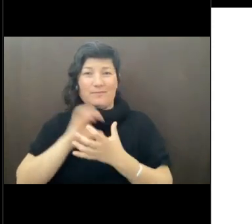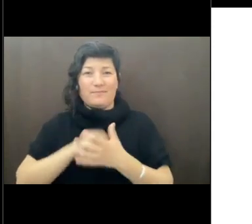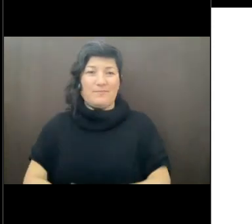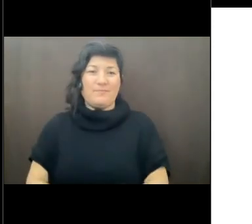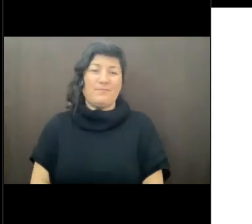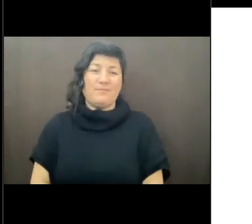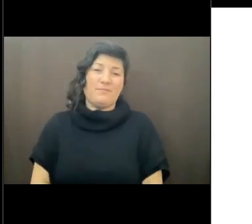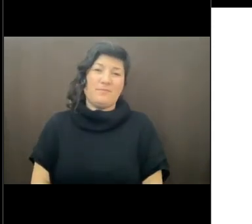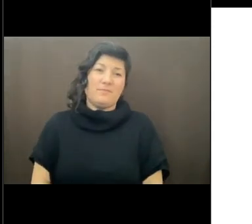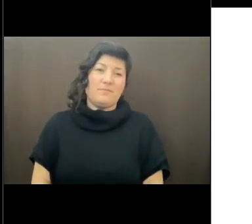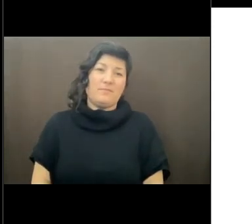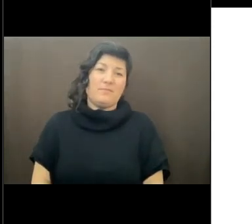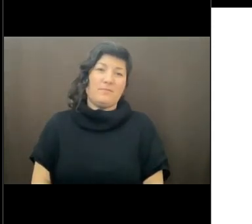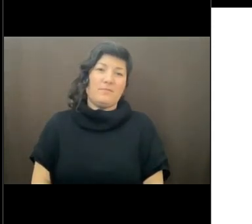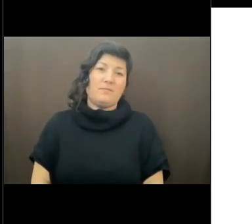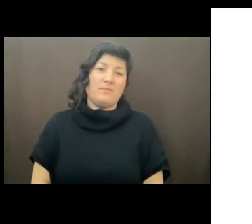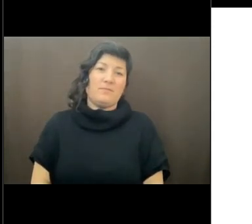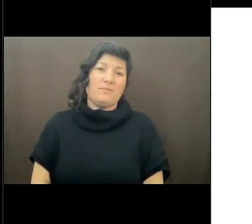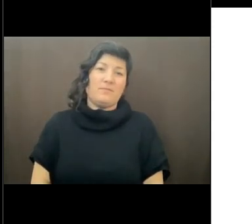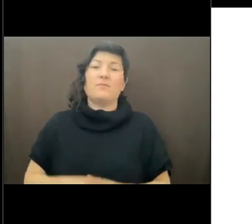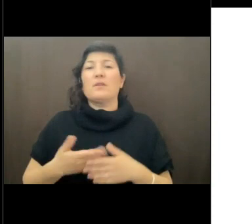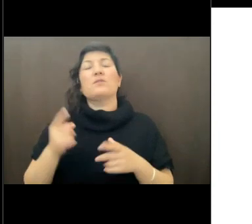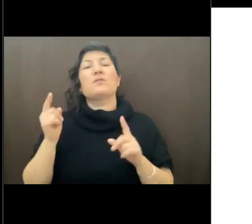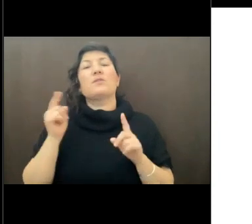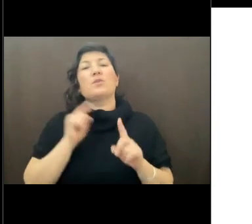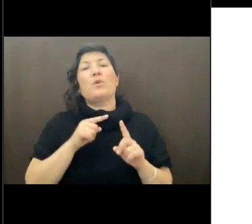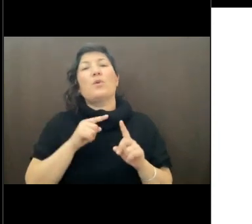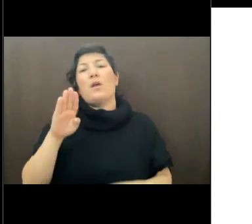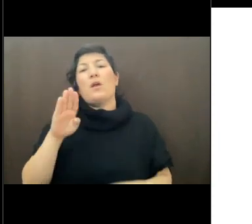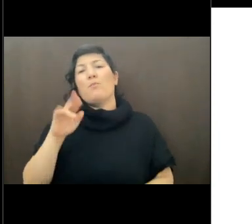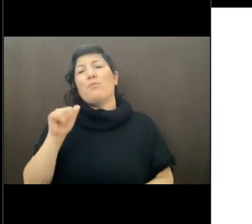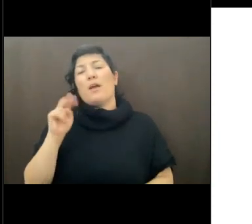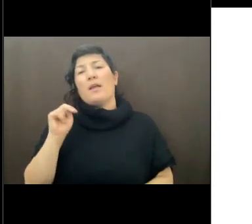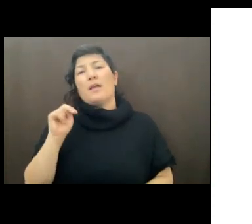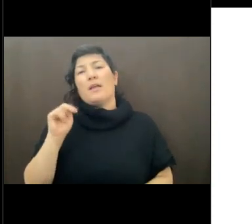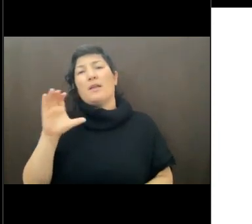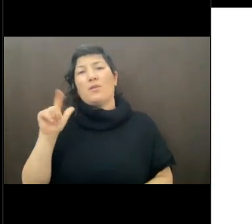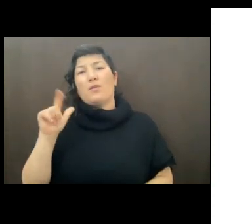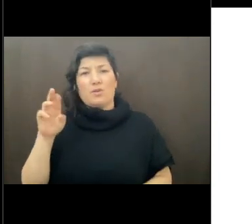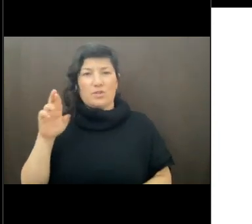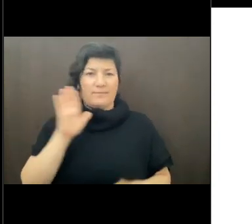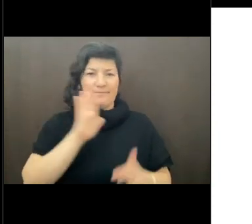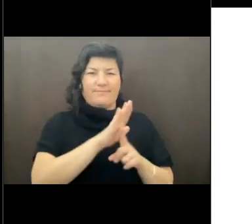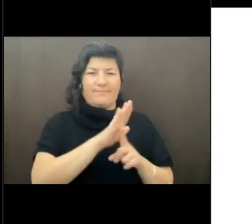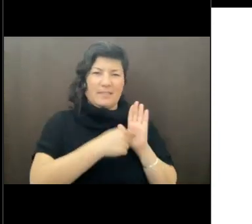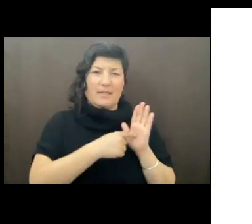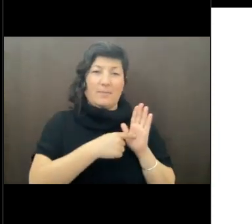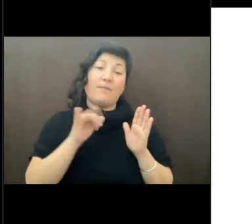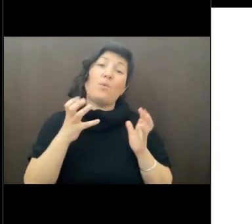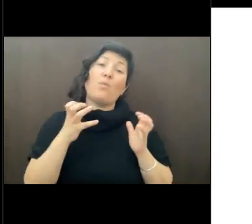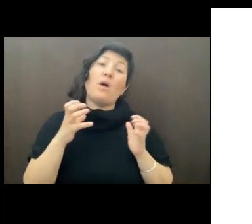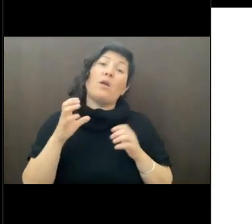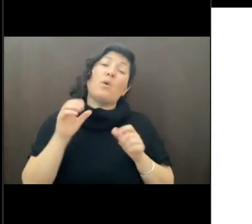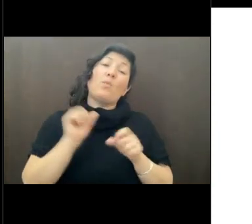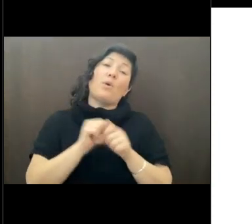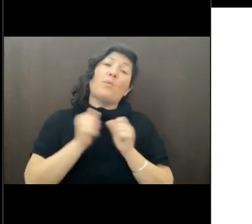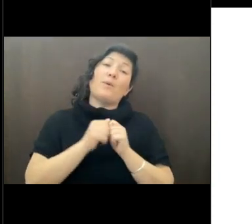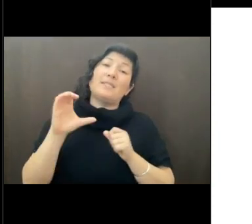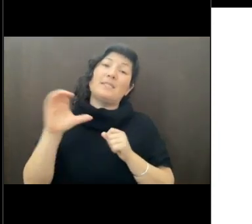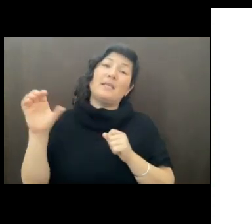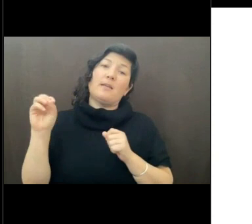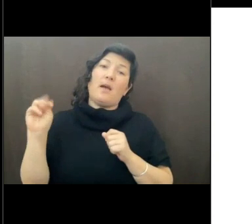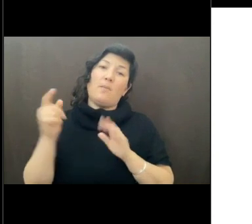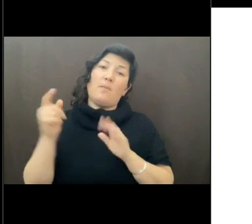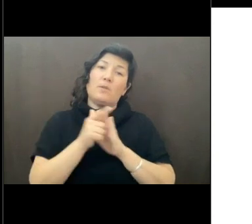So let's go to Brian Calder's example. And say you want to work with a CECOM Logosy dataset. So this is something that we